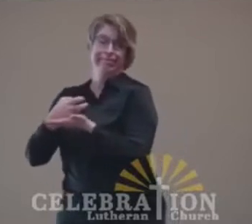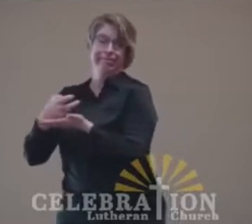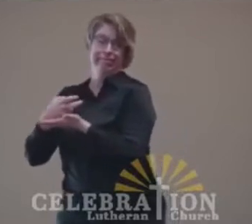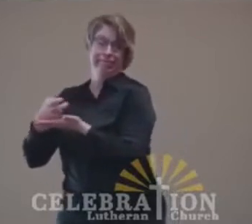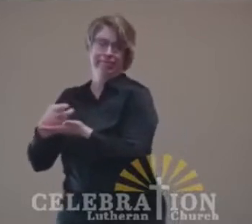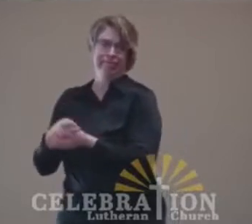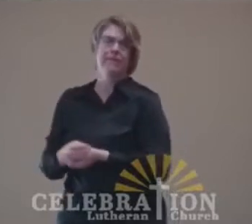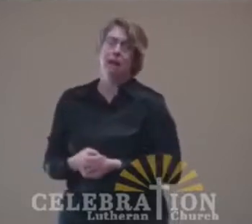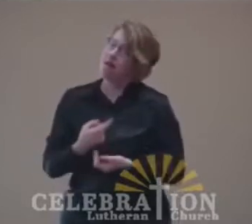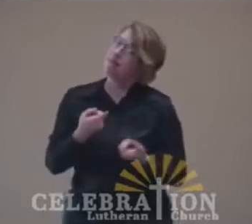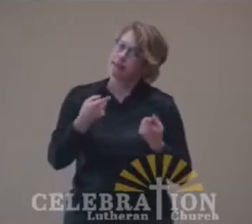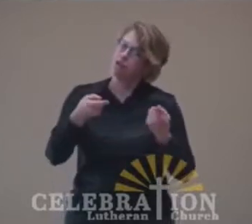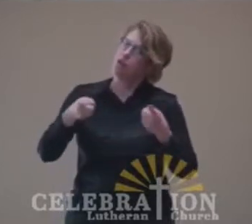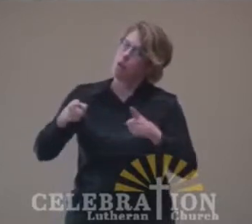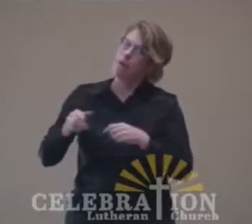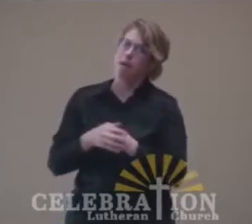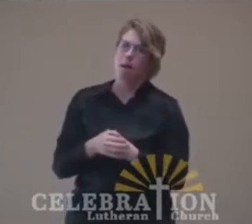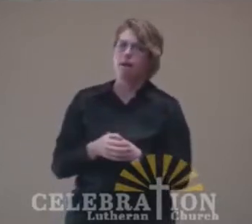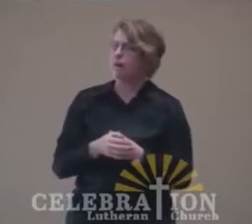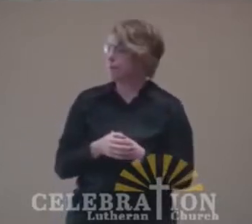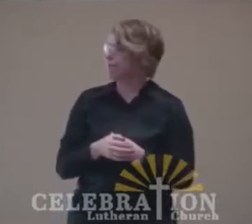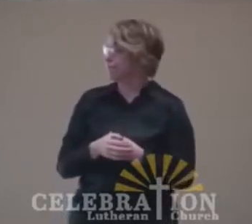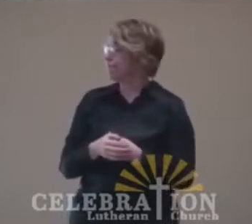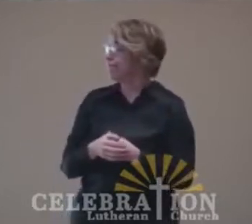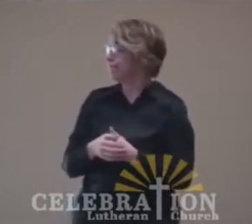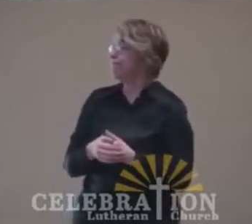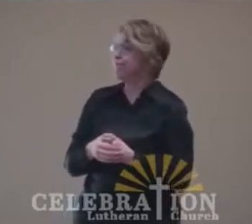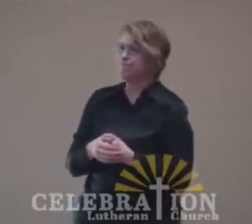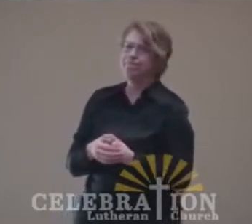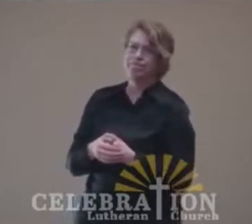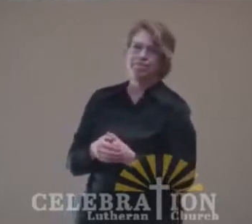This is going on in the days of Amos.